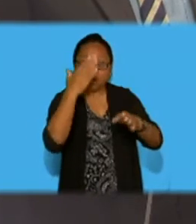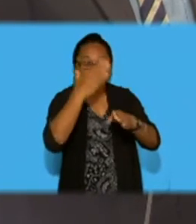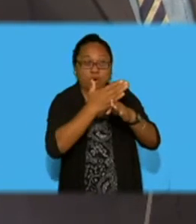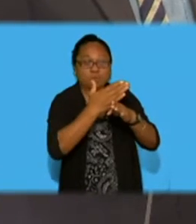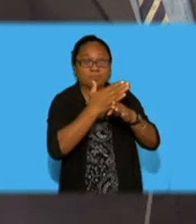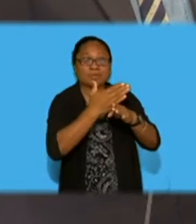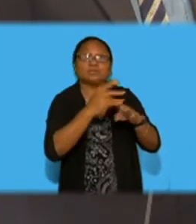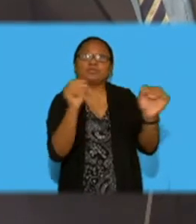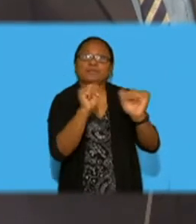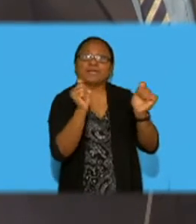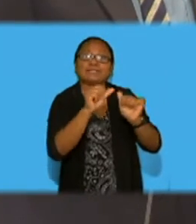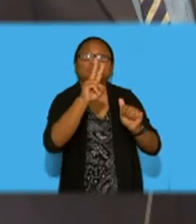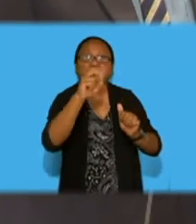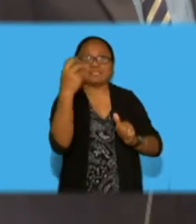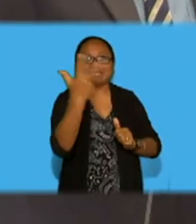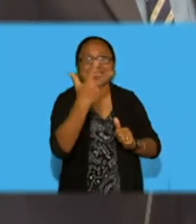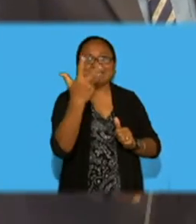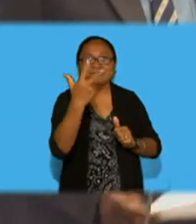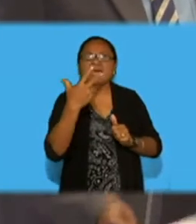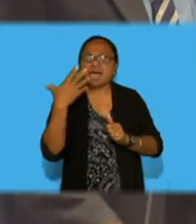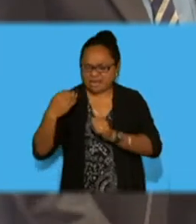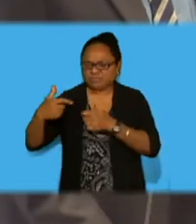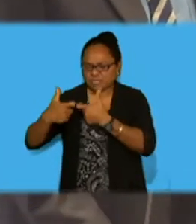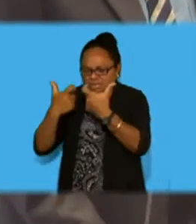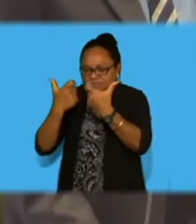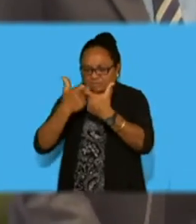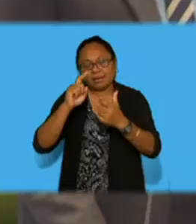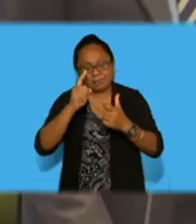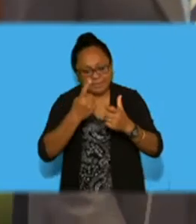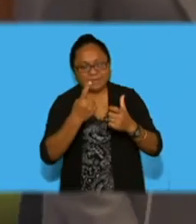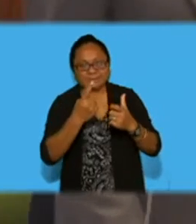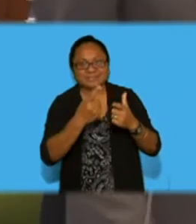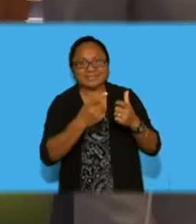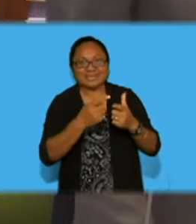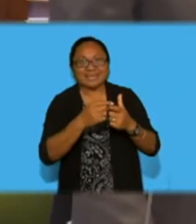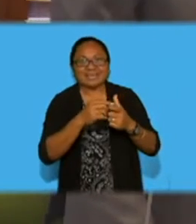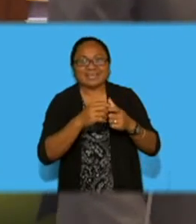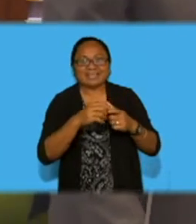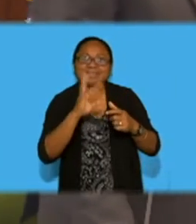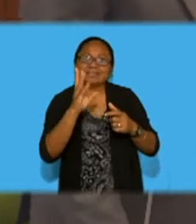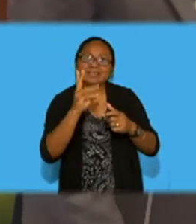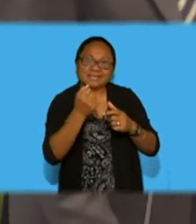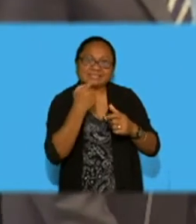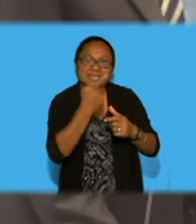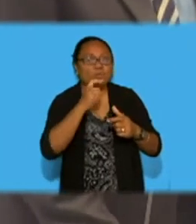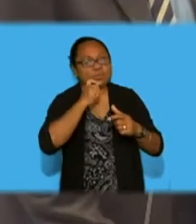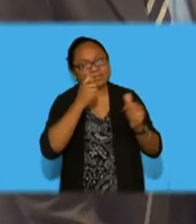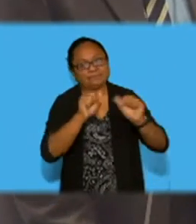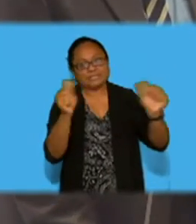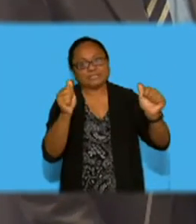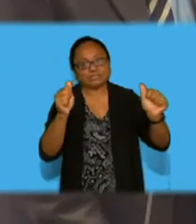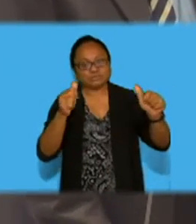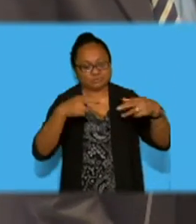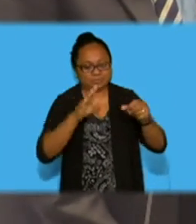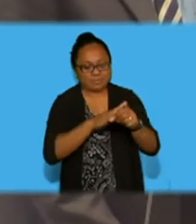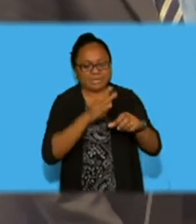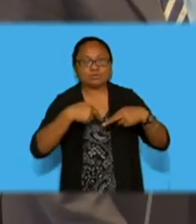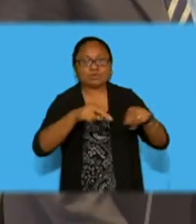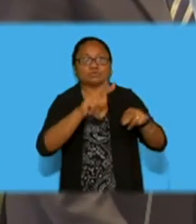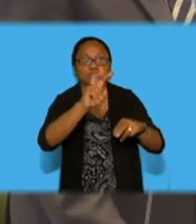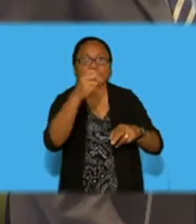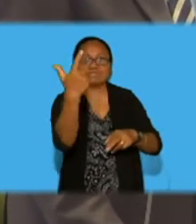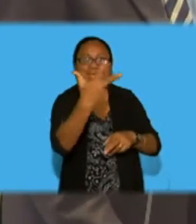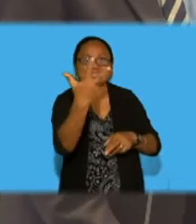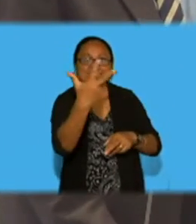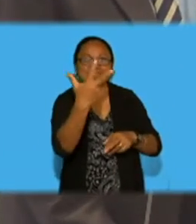the many challenges due to the relocation. Madam Speaker, am able to advise the House that the